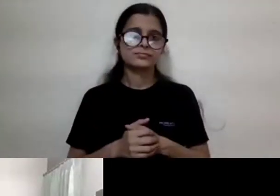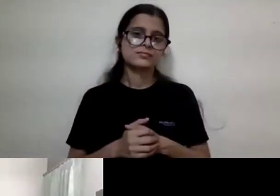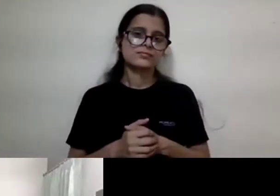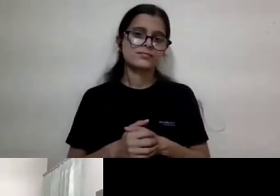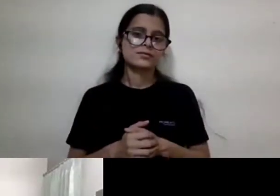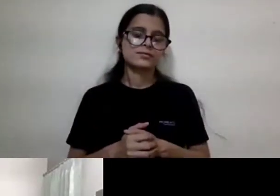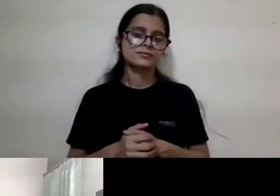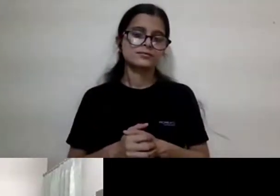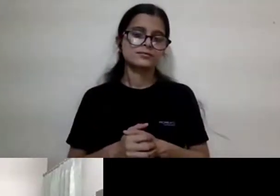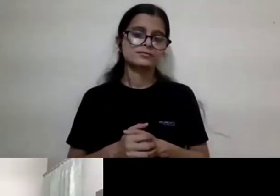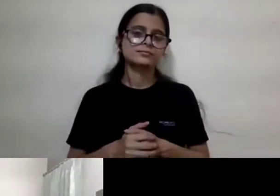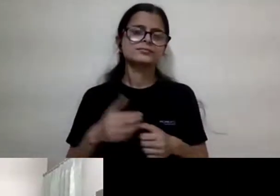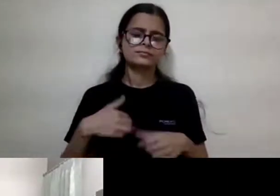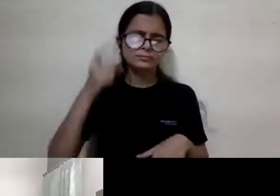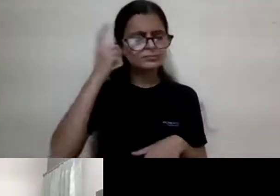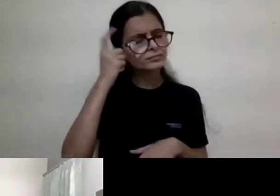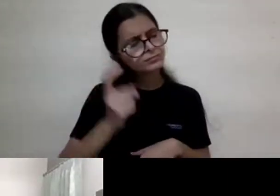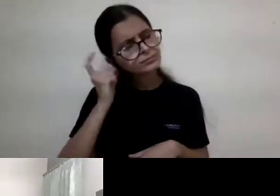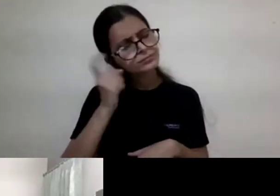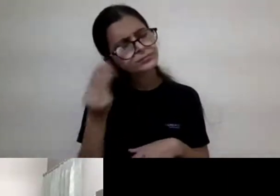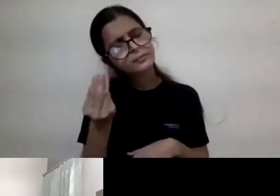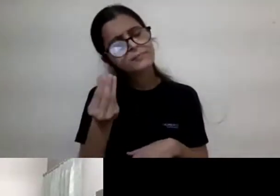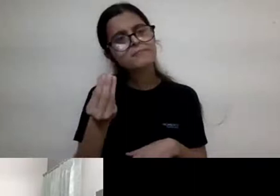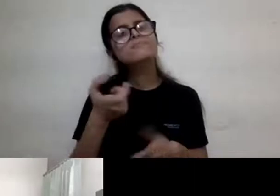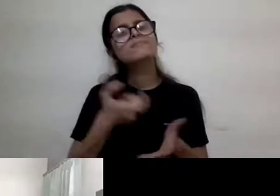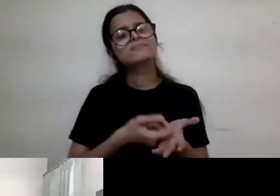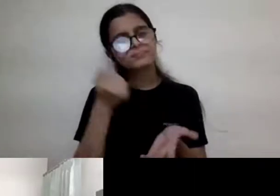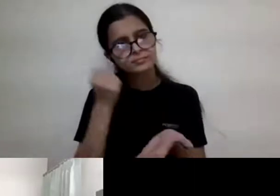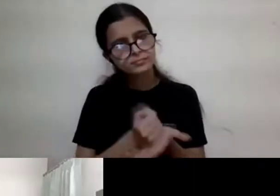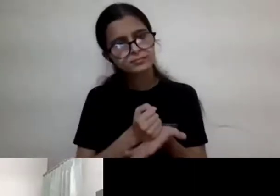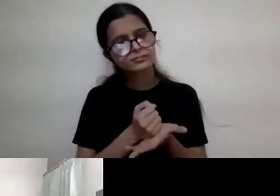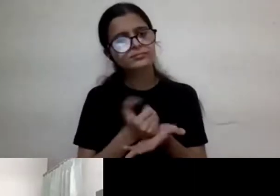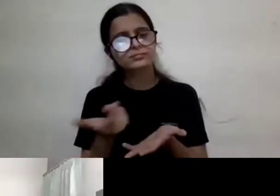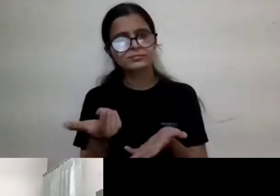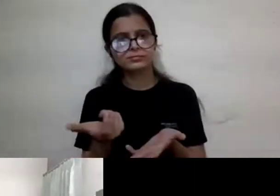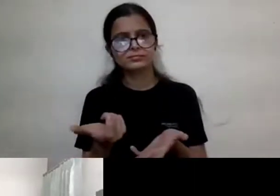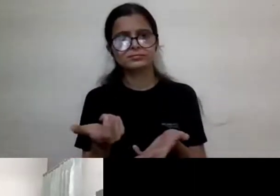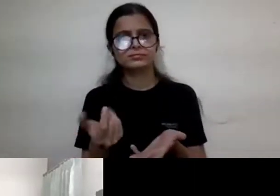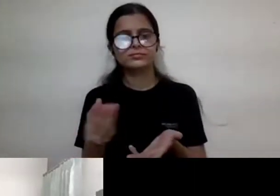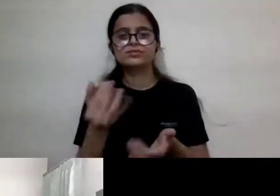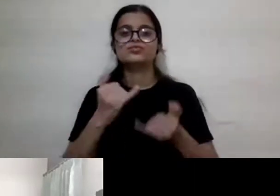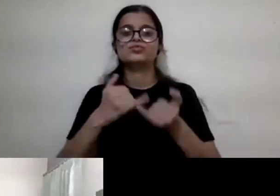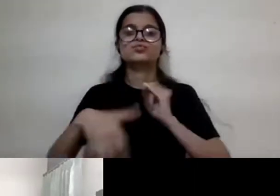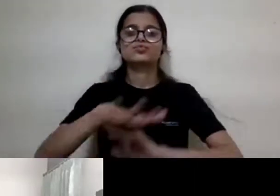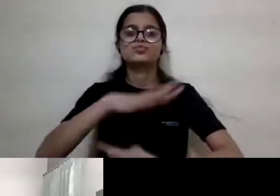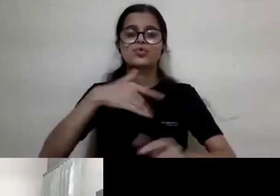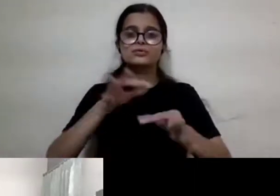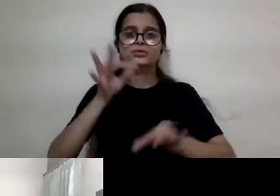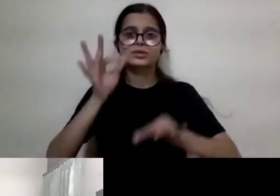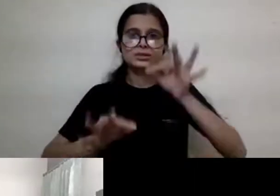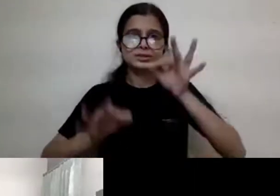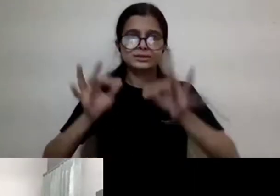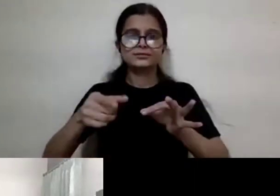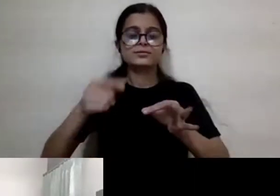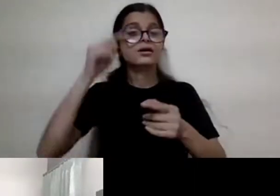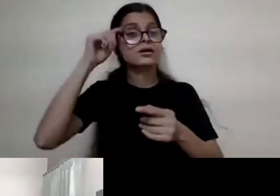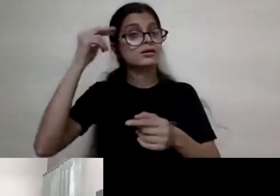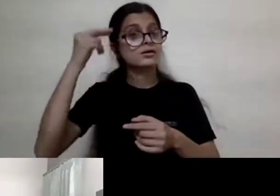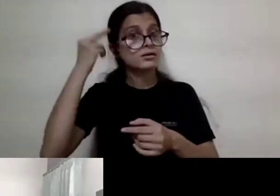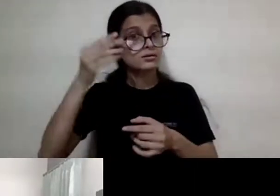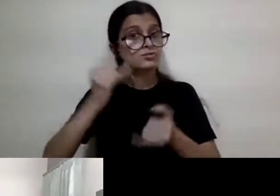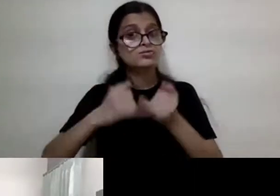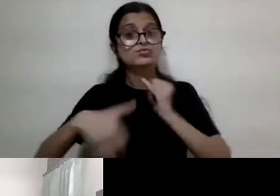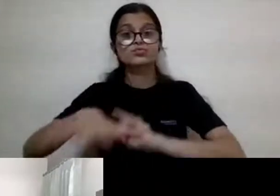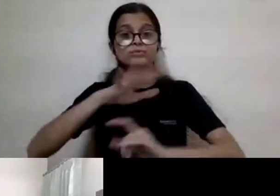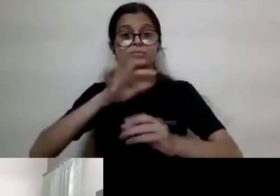I also think that civil rights don't deal with, um, social justice. I mean, I think that's one of the reasons that the term social justice has been